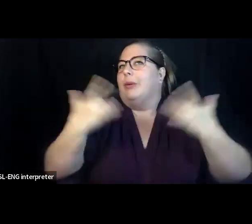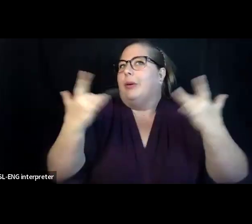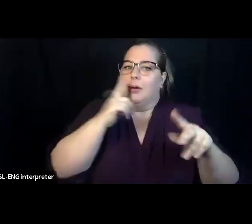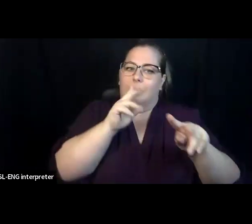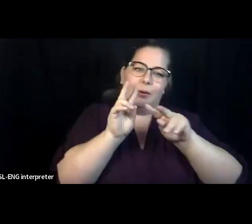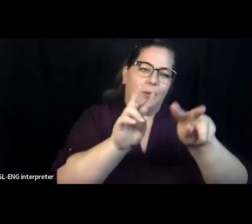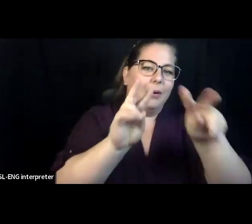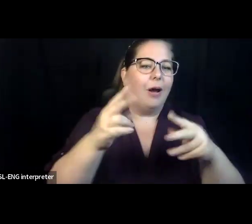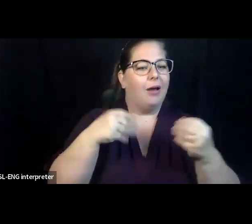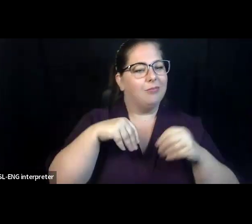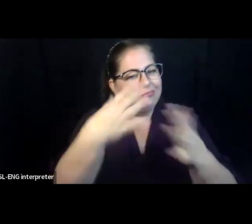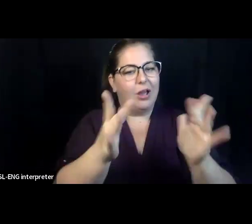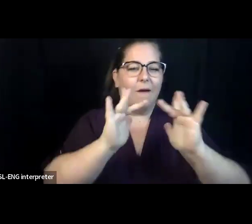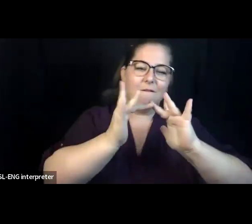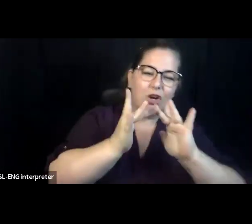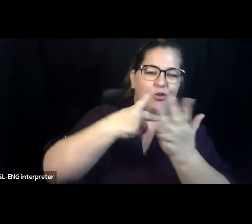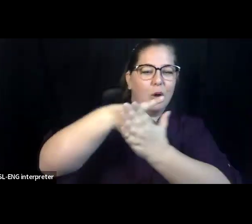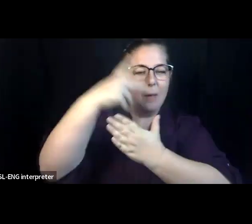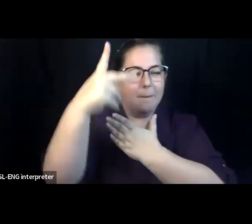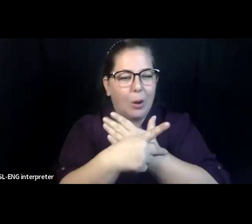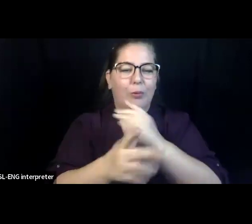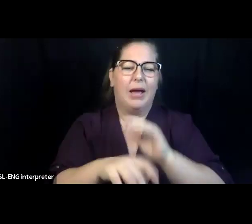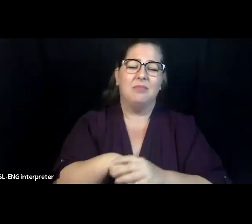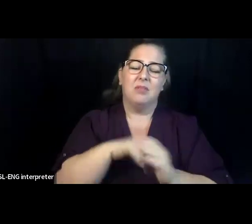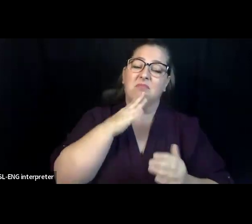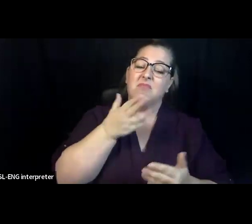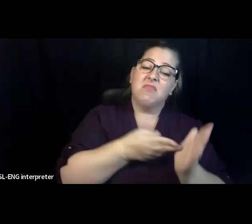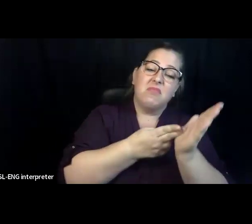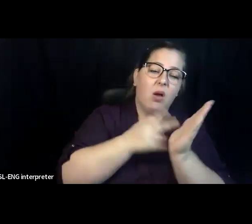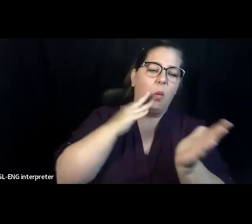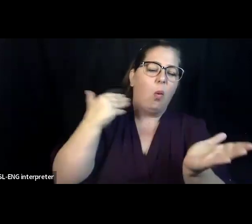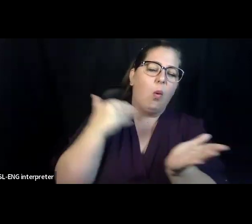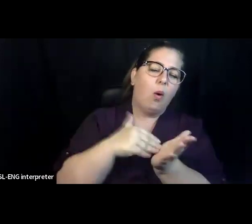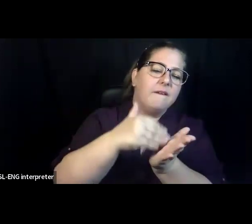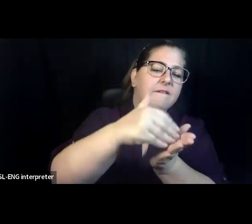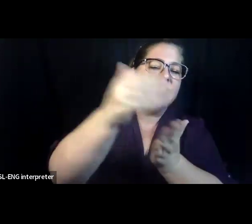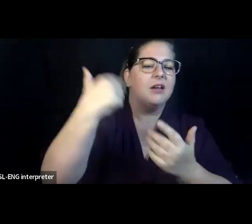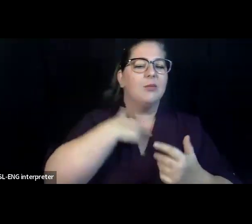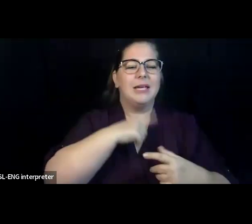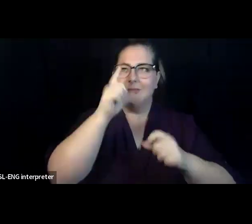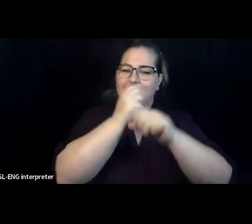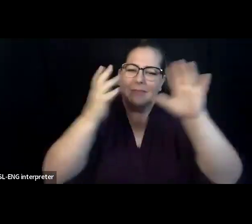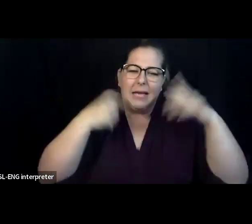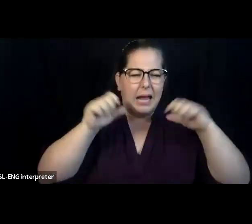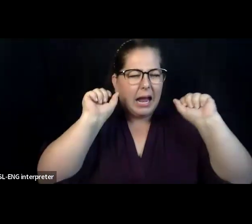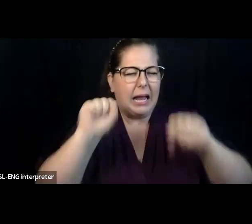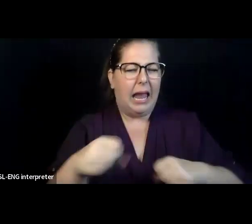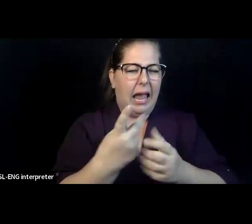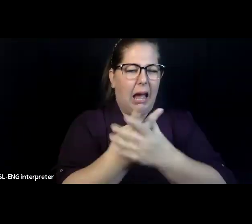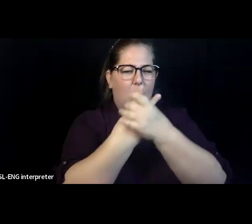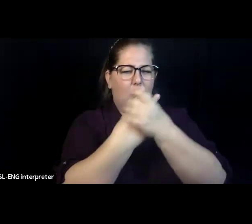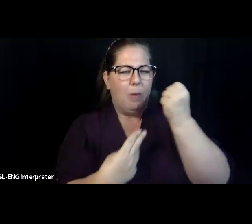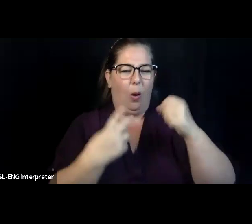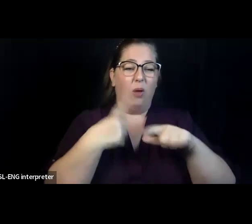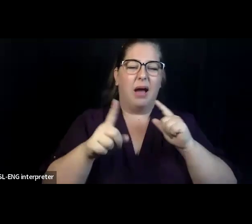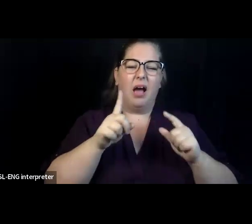virtual to establish that, uh, that community as, as so central to what our work is going to be about and, and not an afterthought to the,